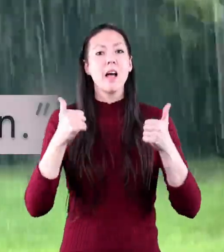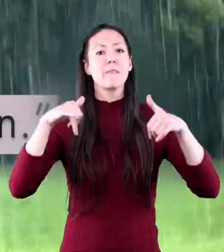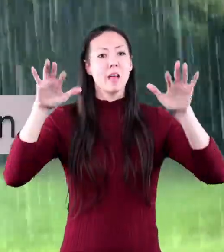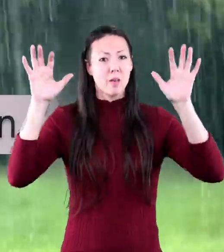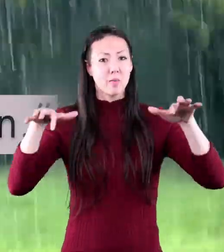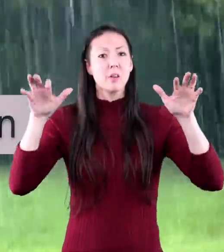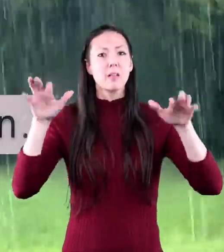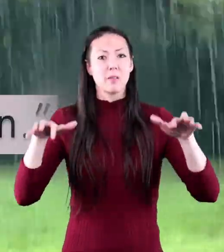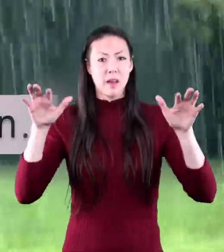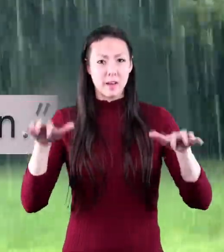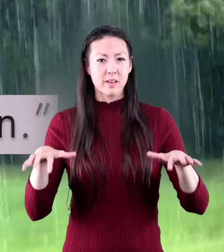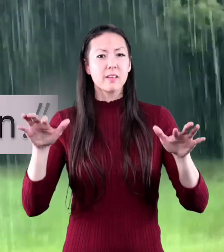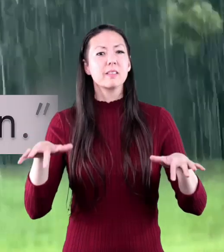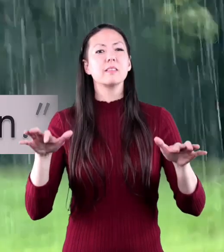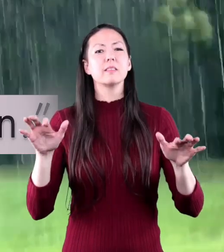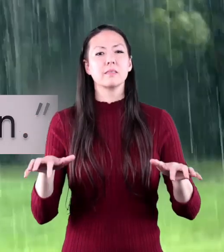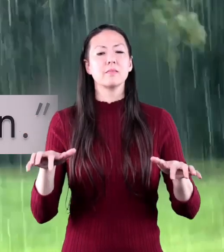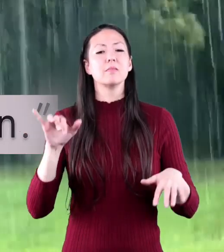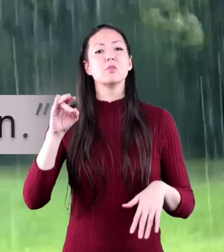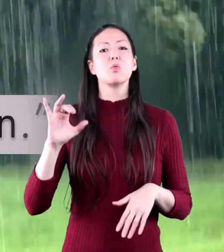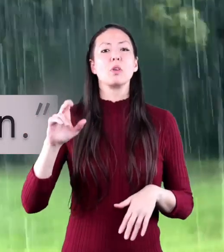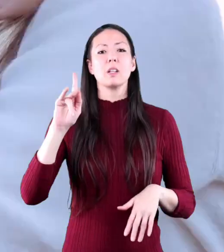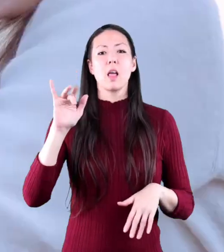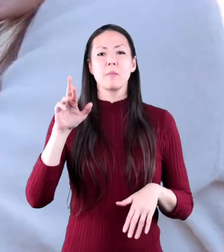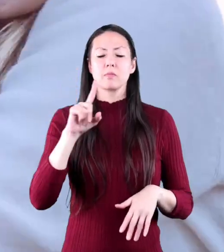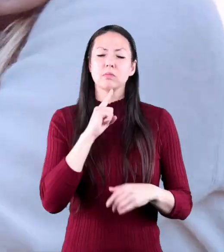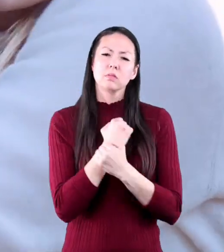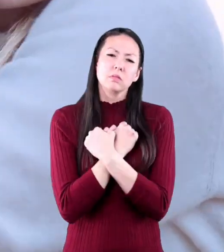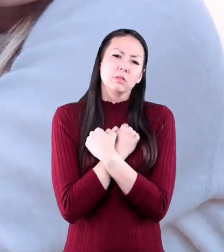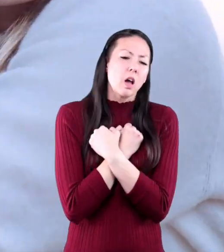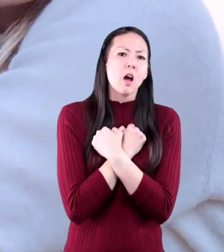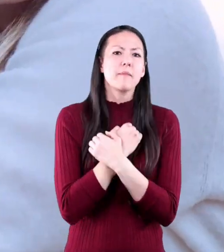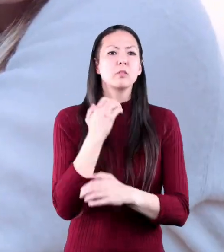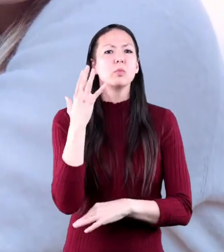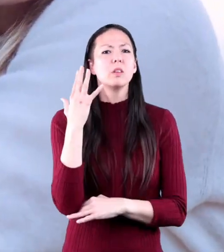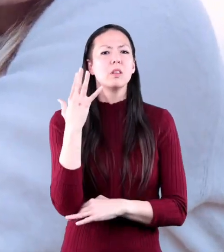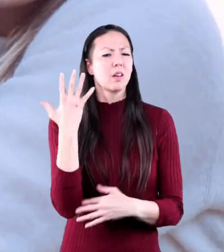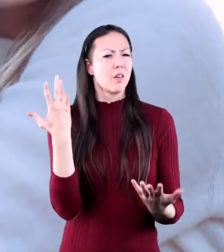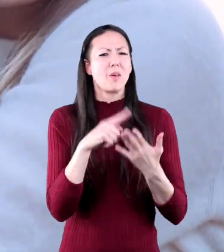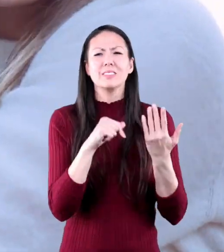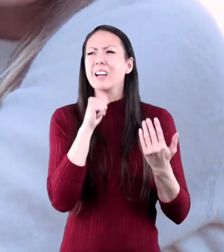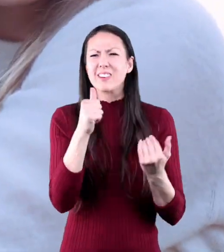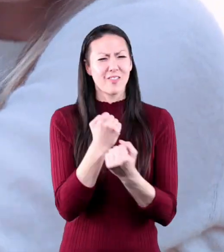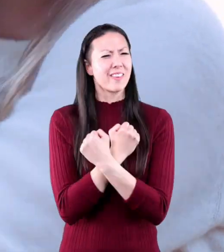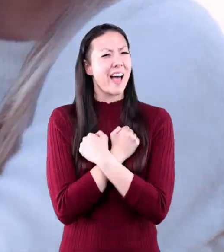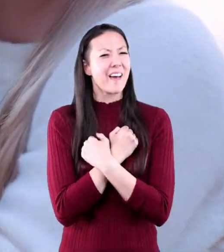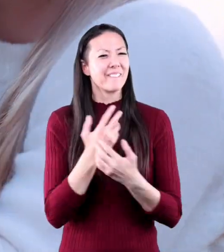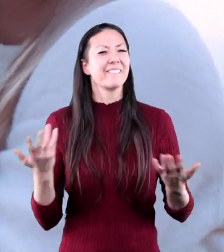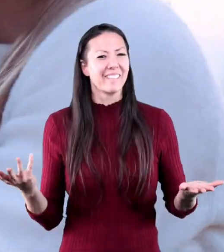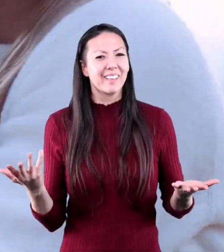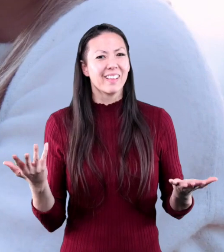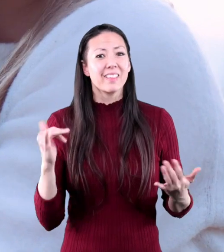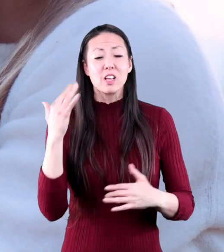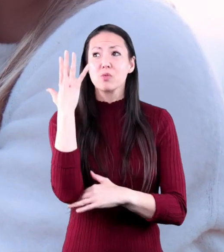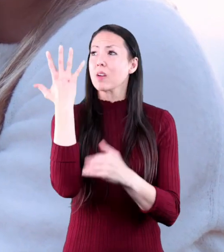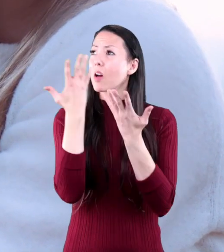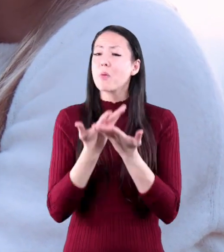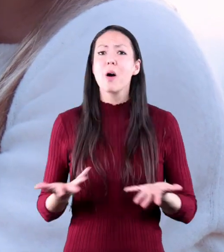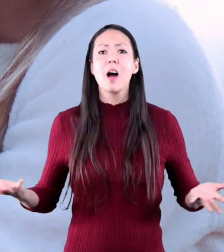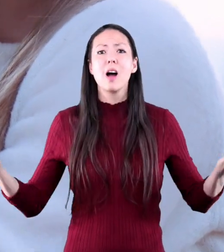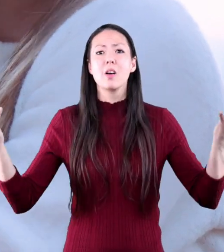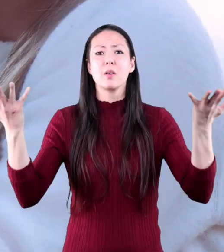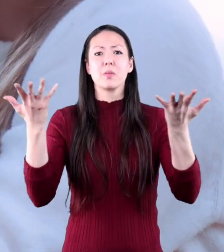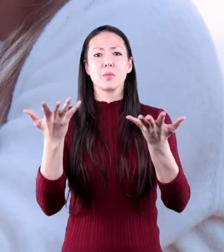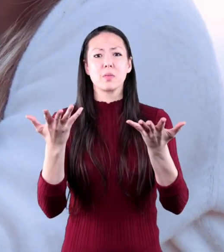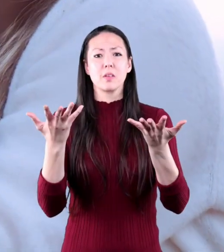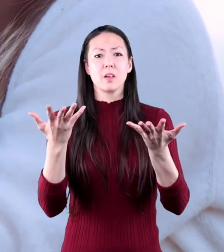ultimately lives with rain. Joyce Kilmer really loved trees. And what's not to love? There are